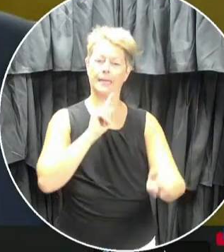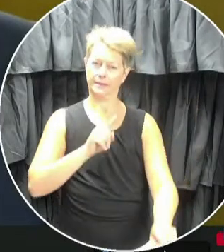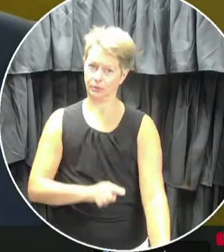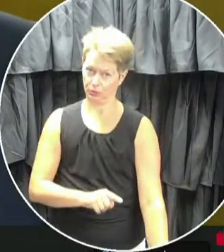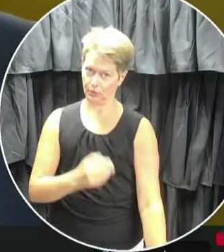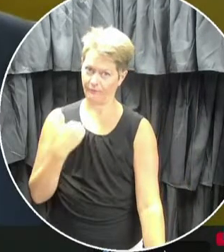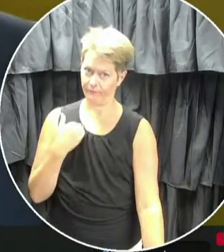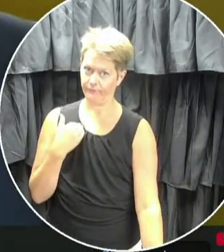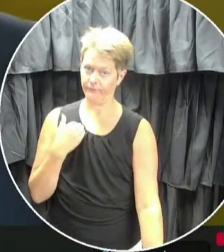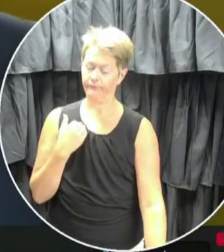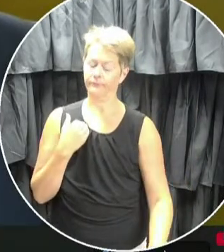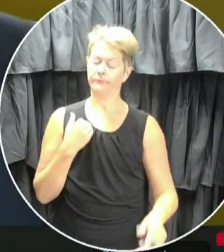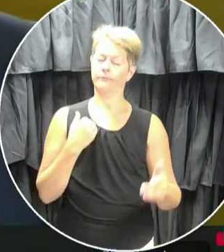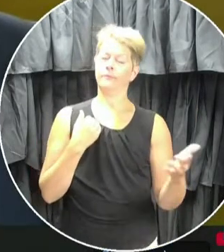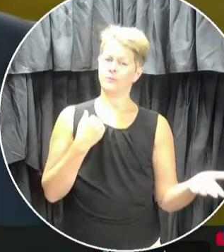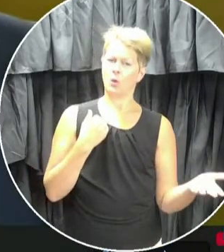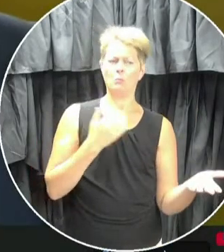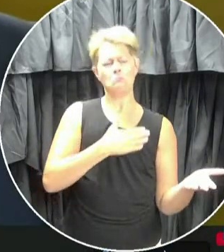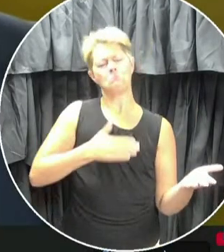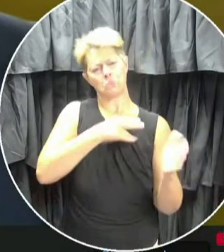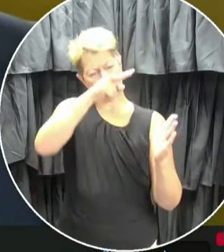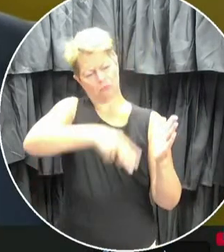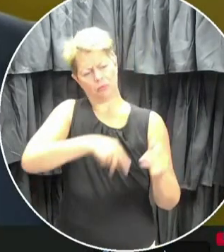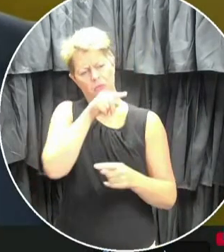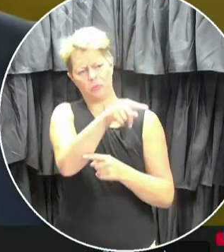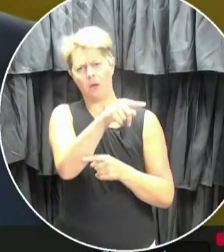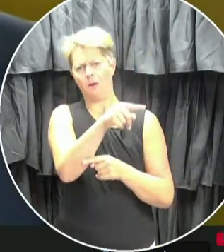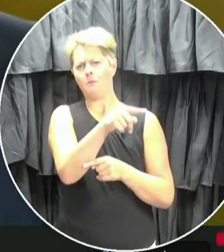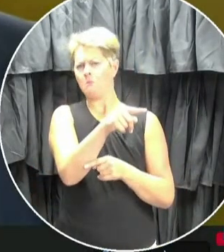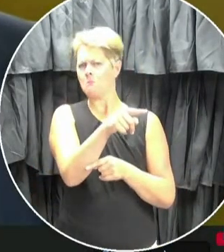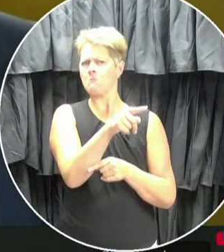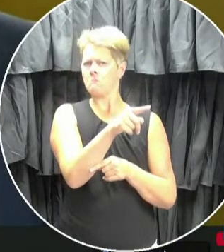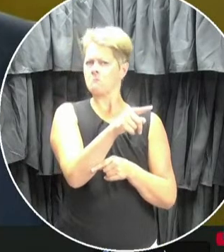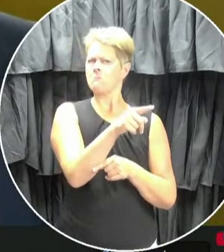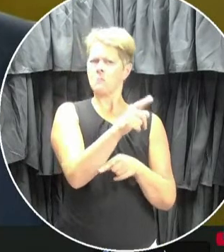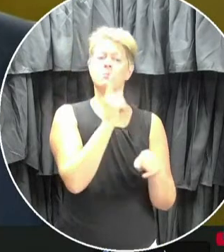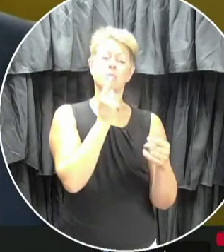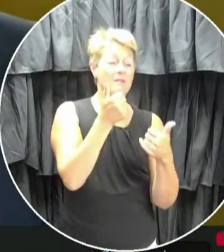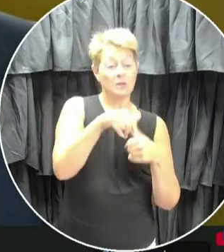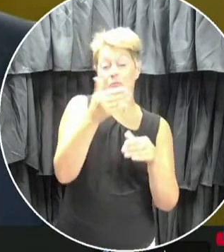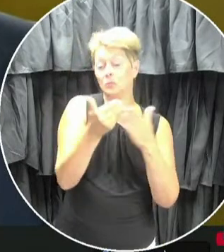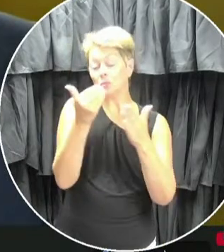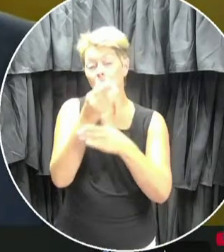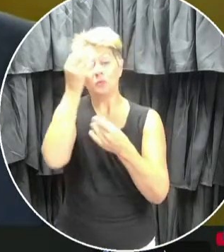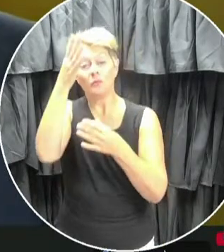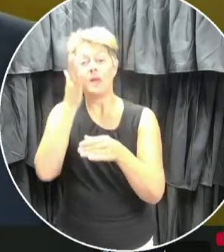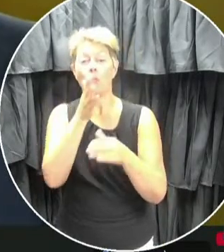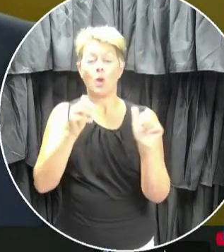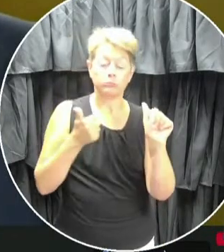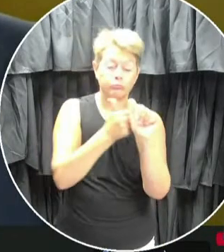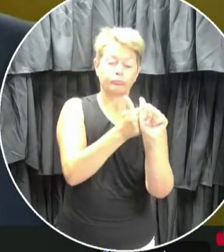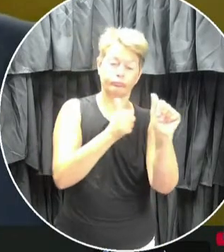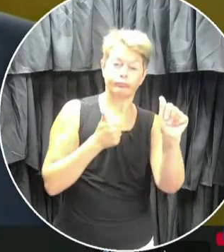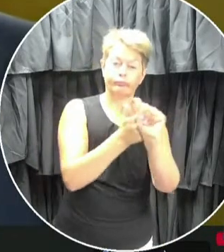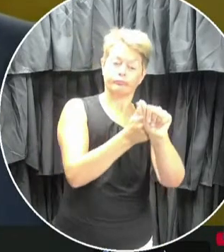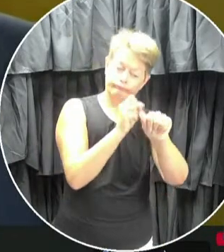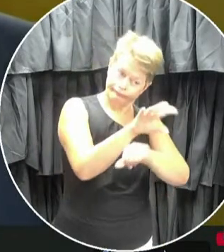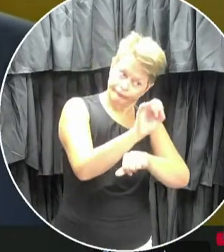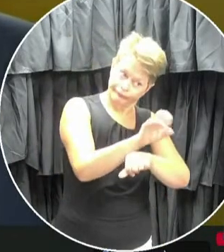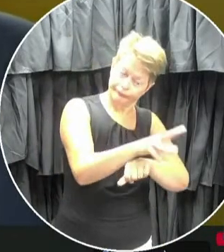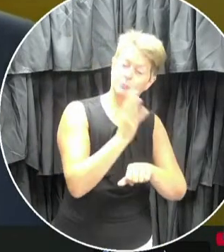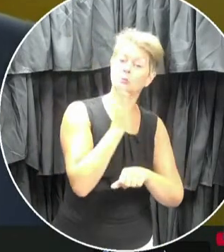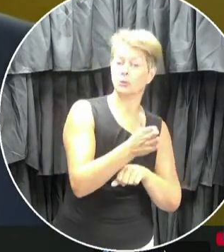I also encourage folks to read through that thoroughly. It will be updated with any new information we get between now and September